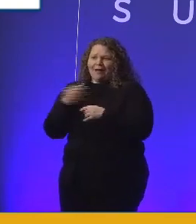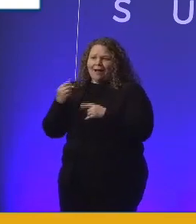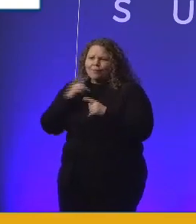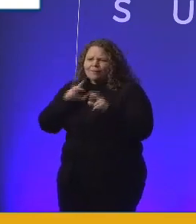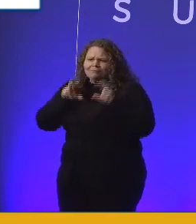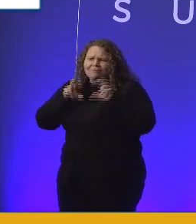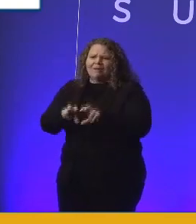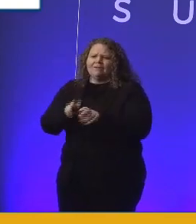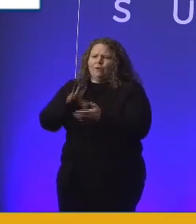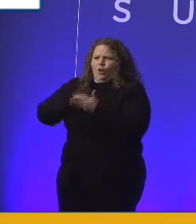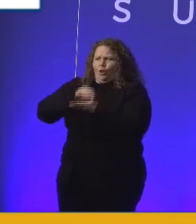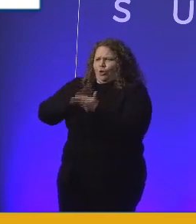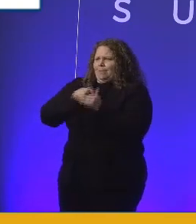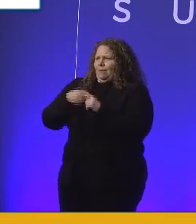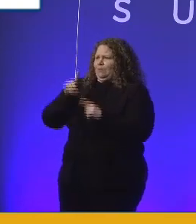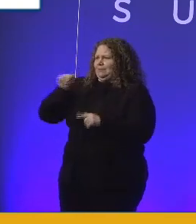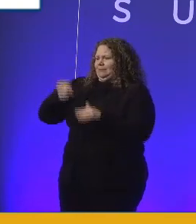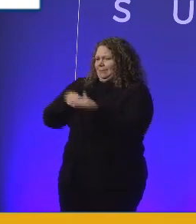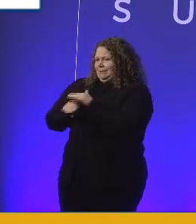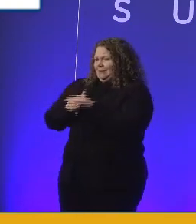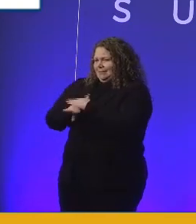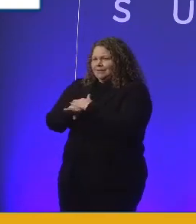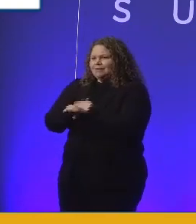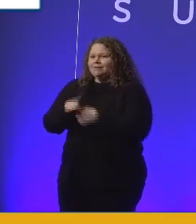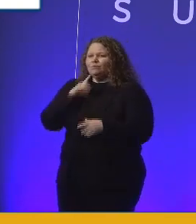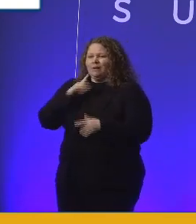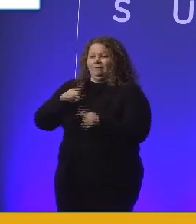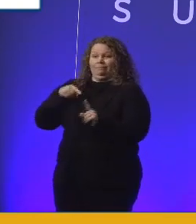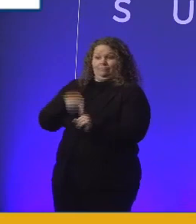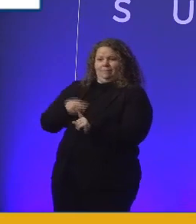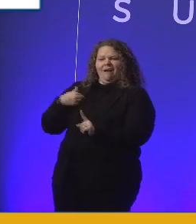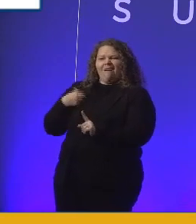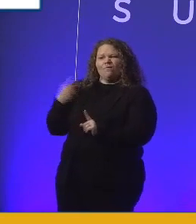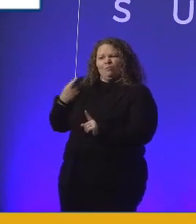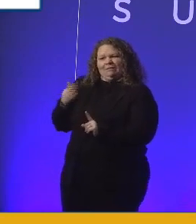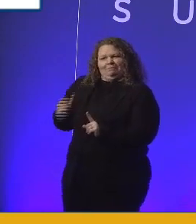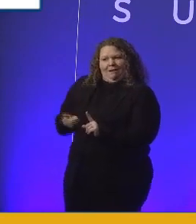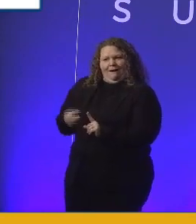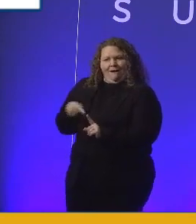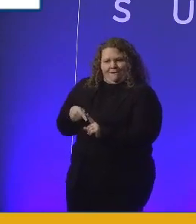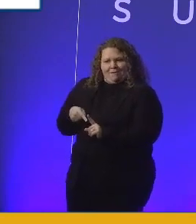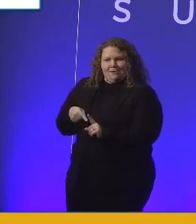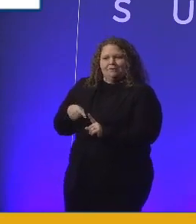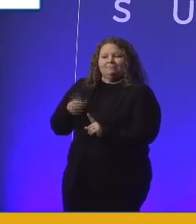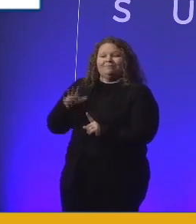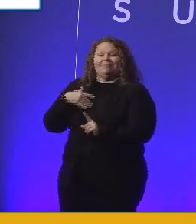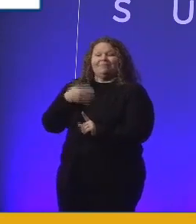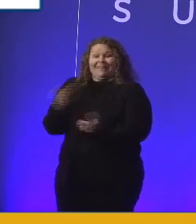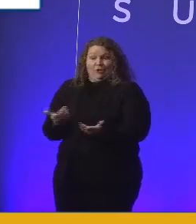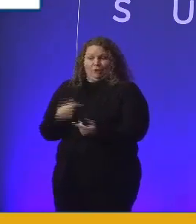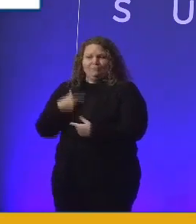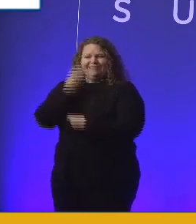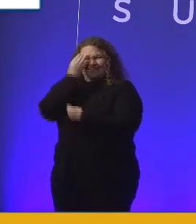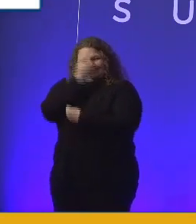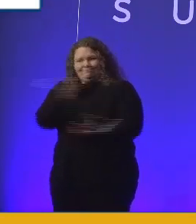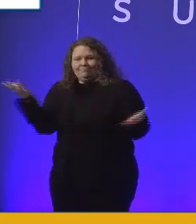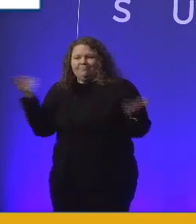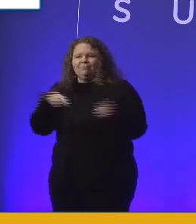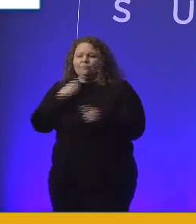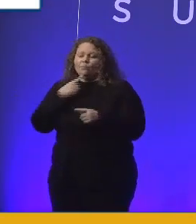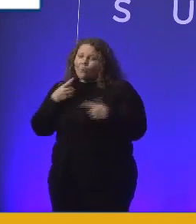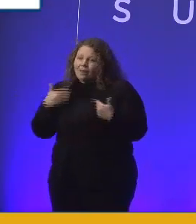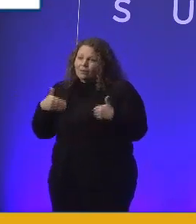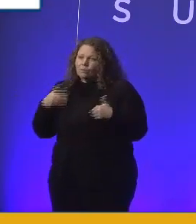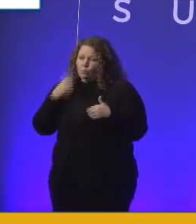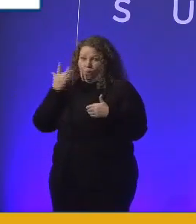But that's not really why I'm here. I'm here to tell you why it matters. I've had the